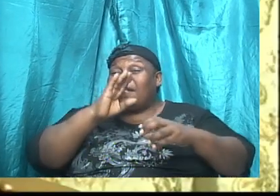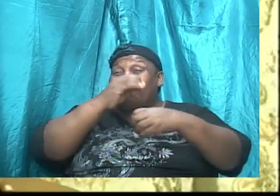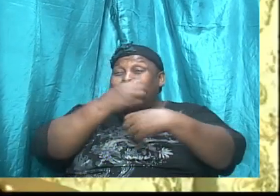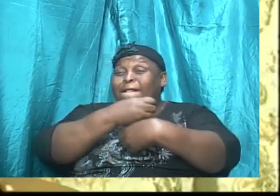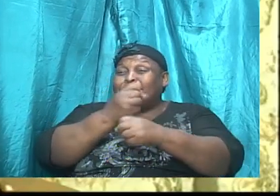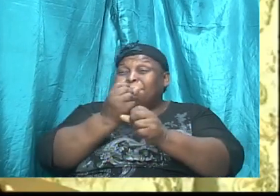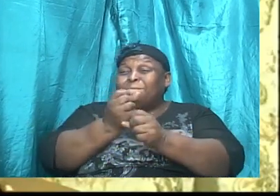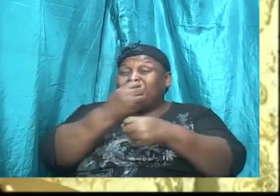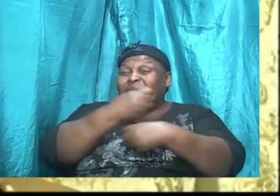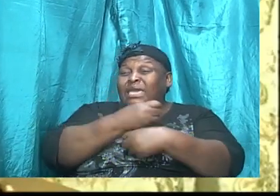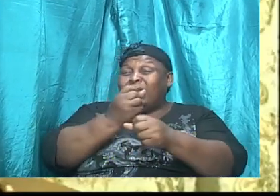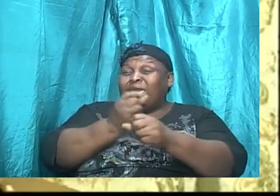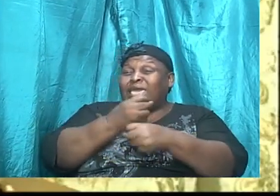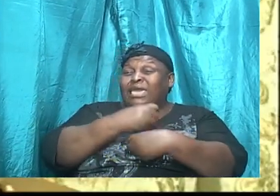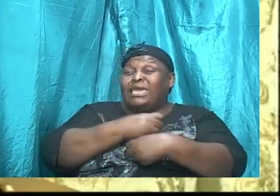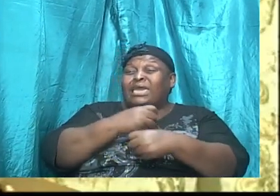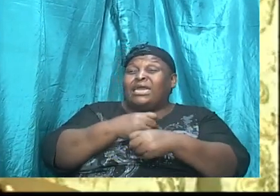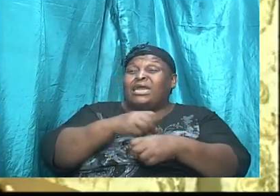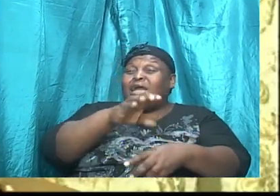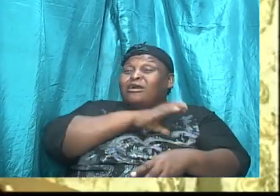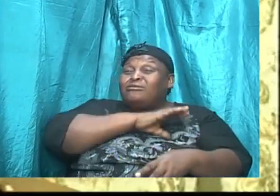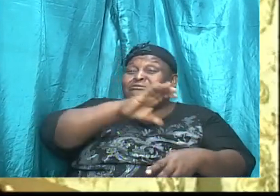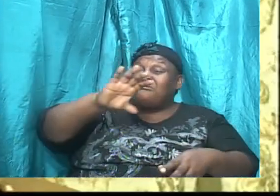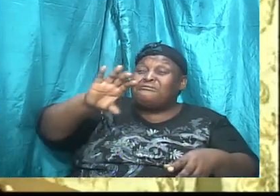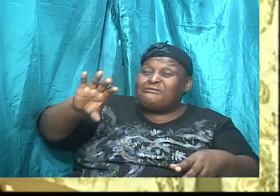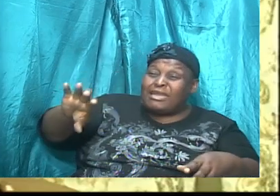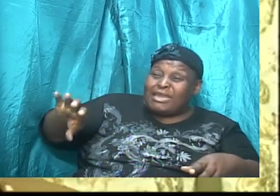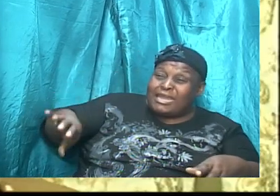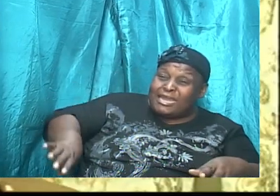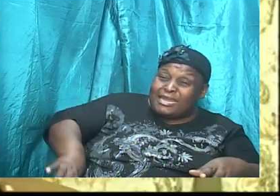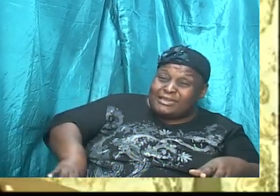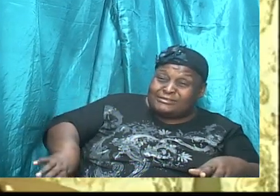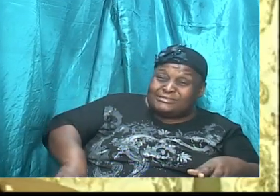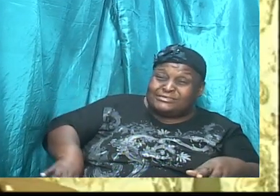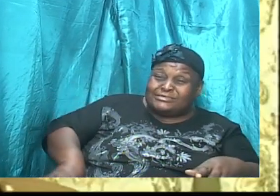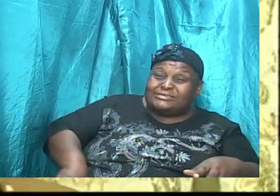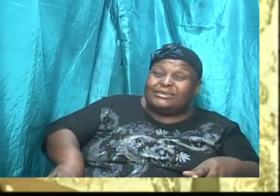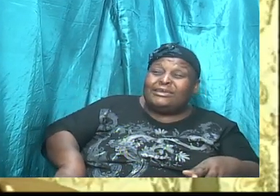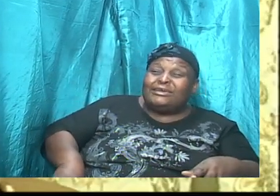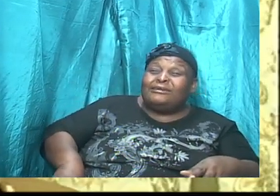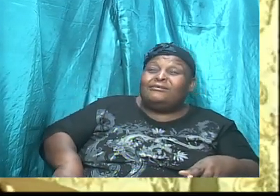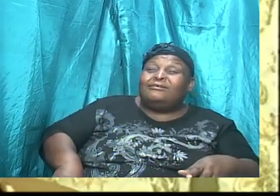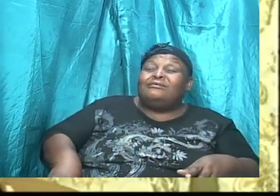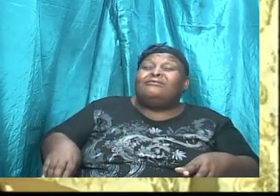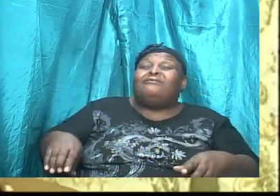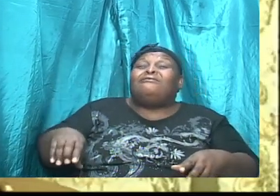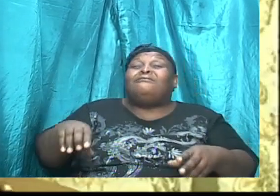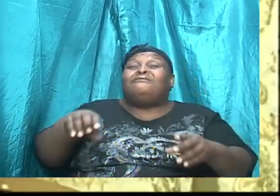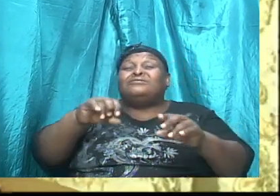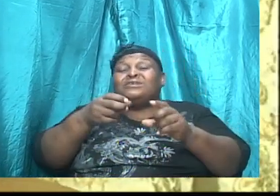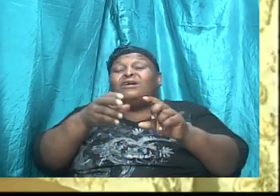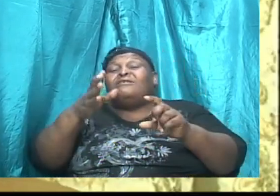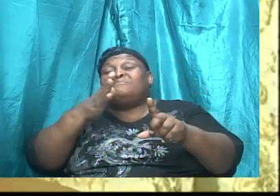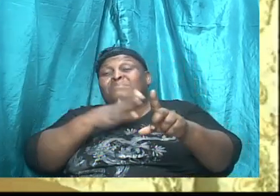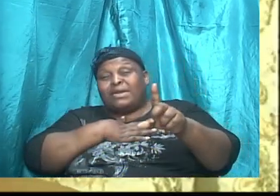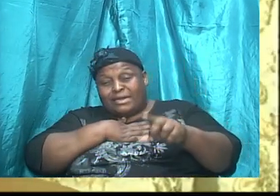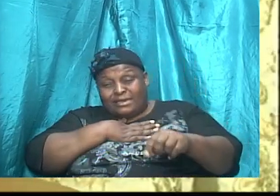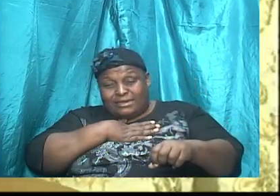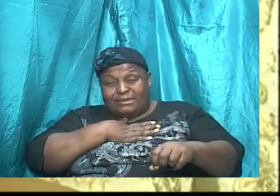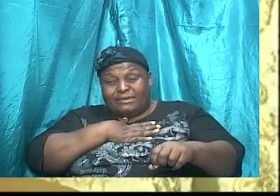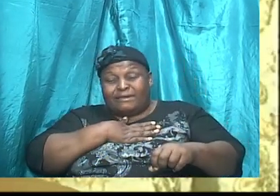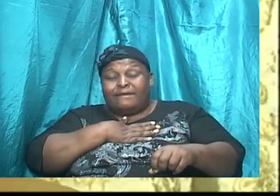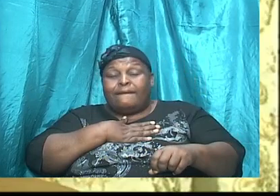what I call a Christ version of my personality. All right? So I am